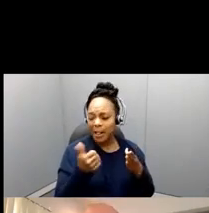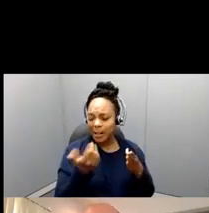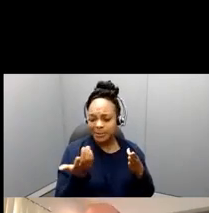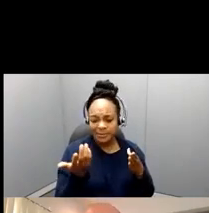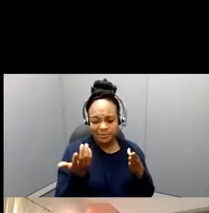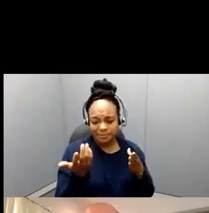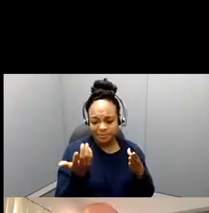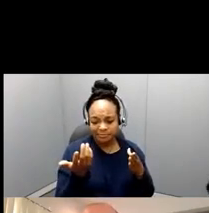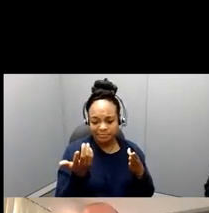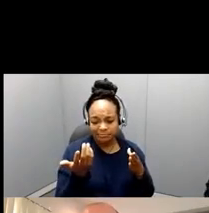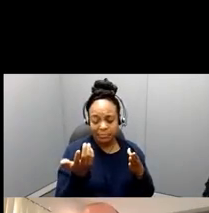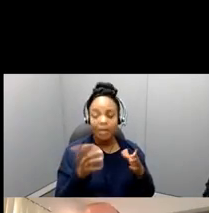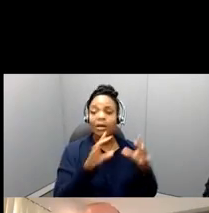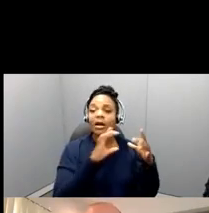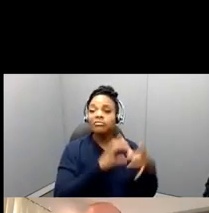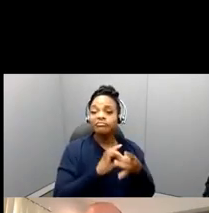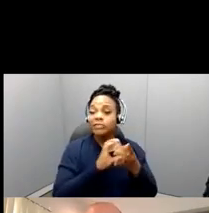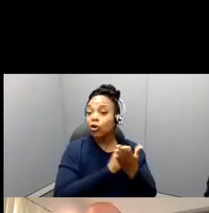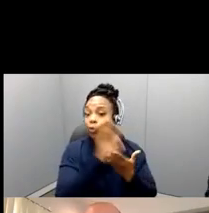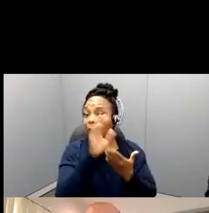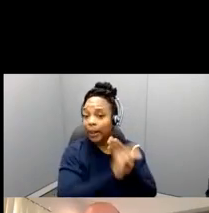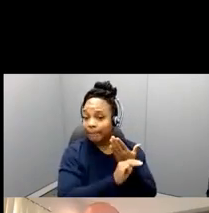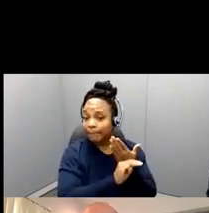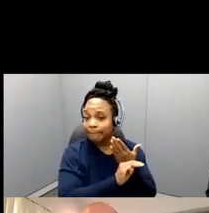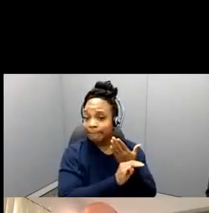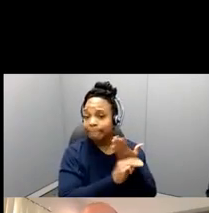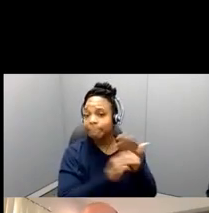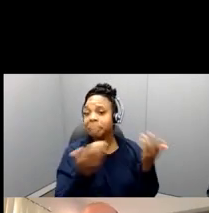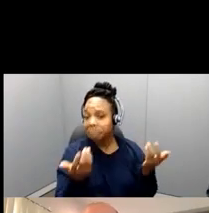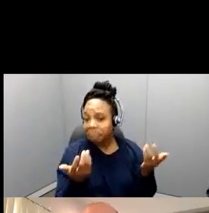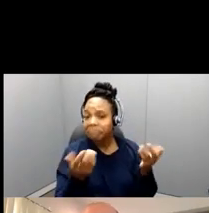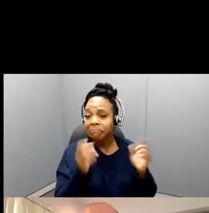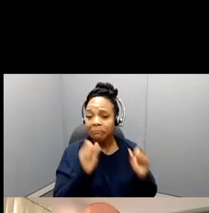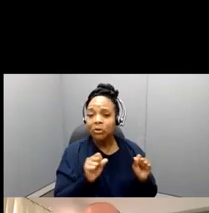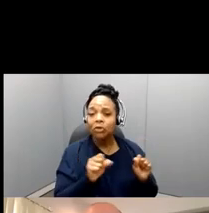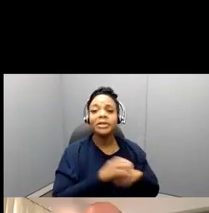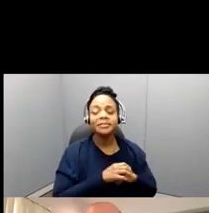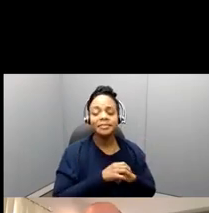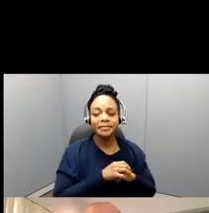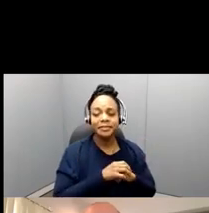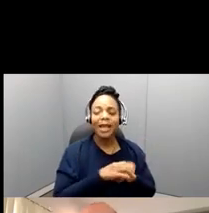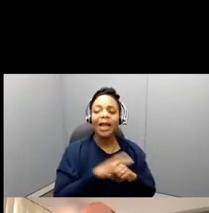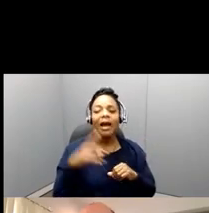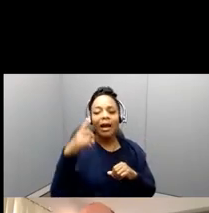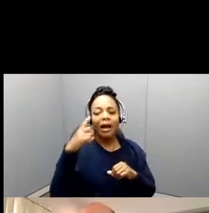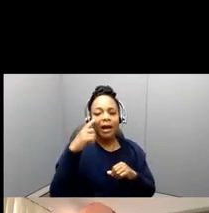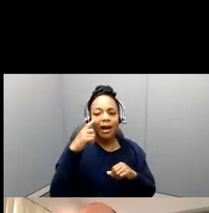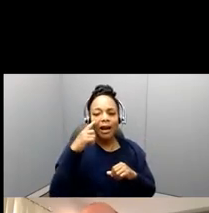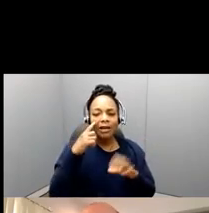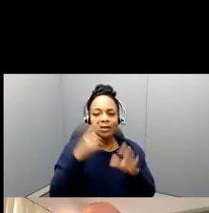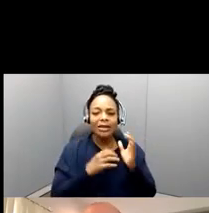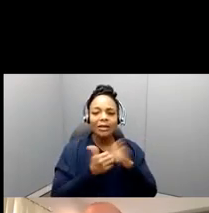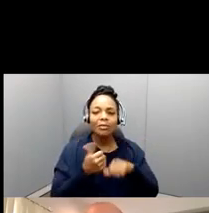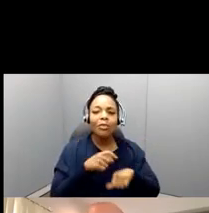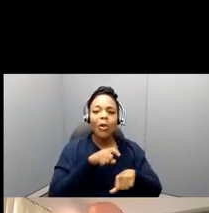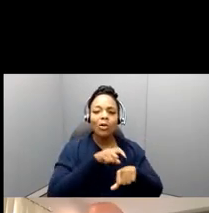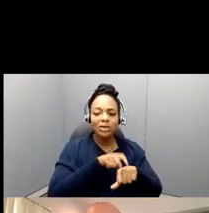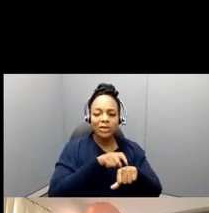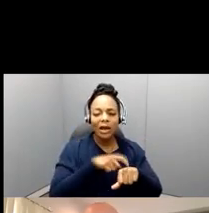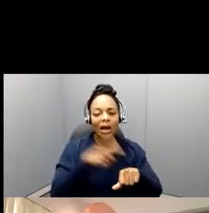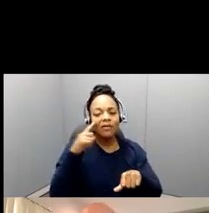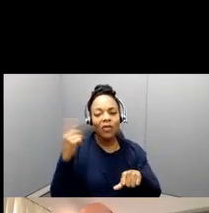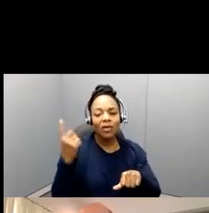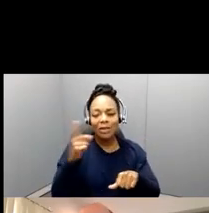also things around curriculum. I think for, in many cases, when someone who is in an ed school, it's very clear that, you know,